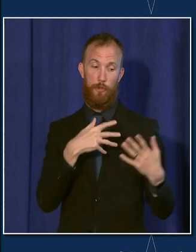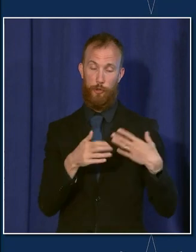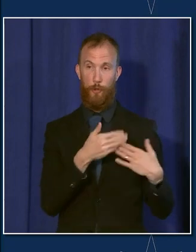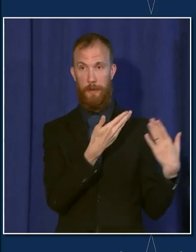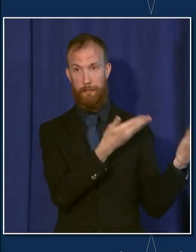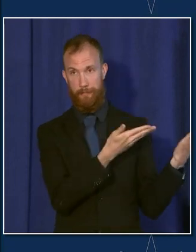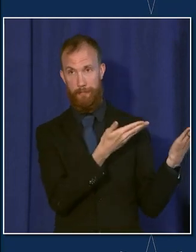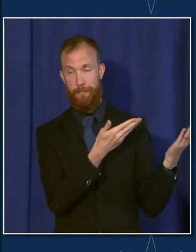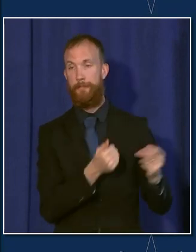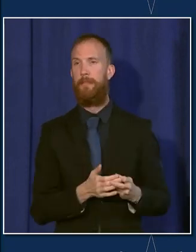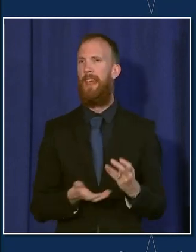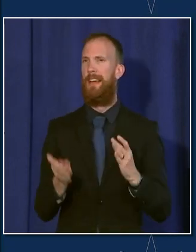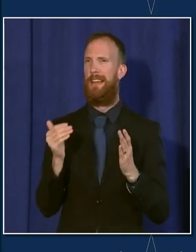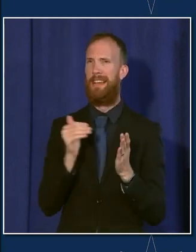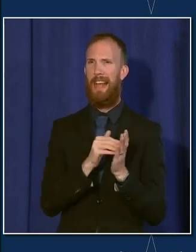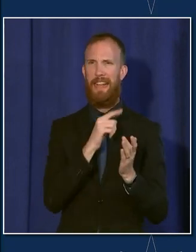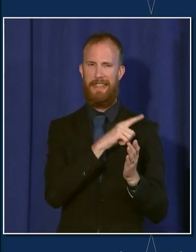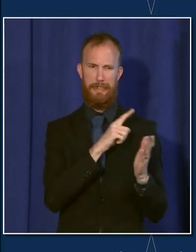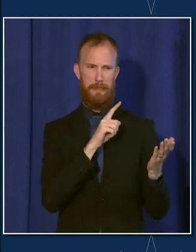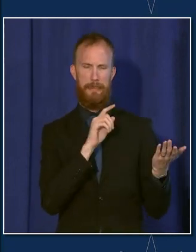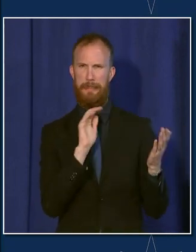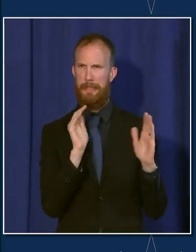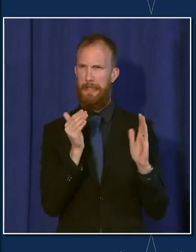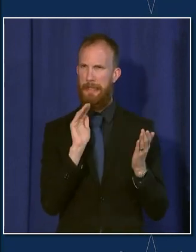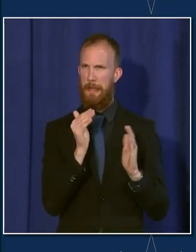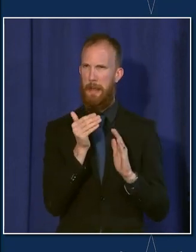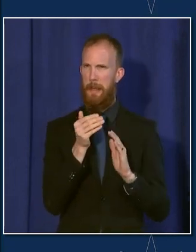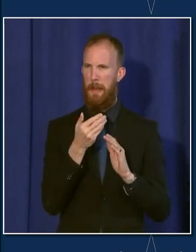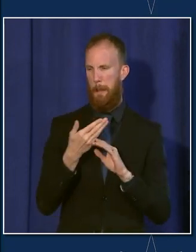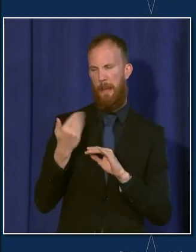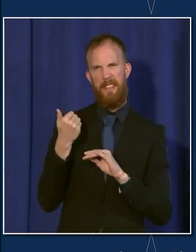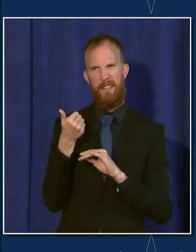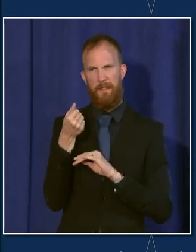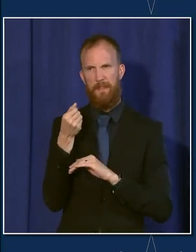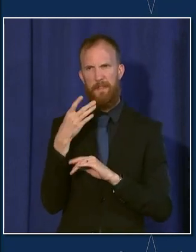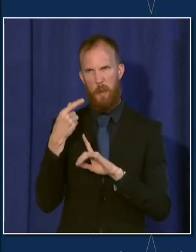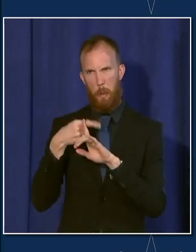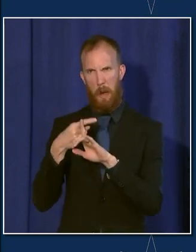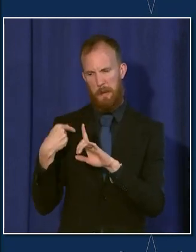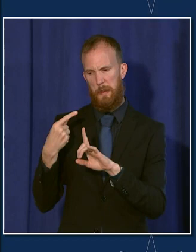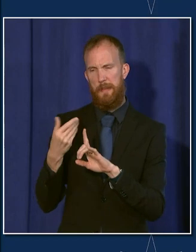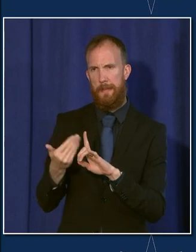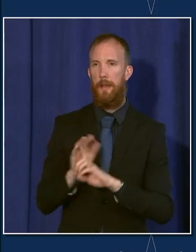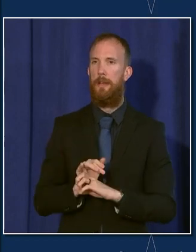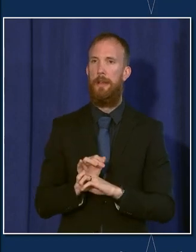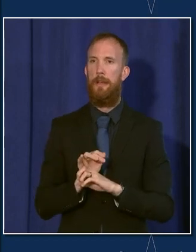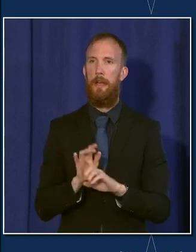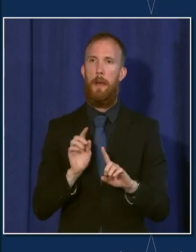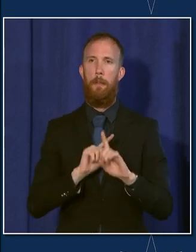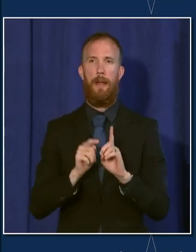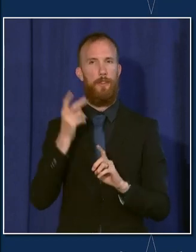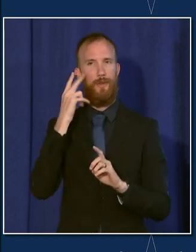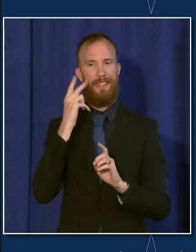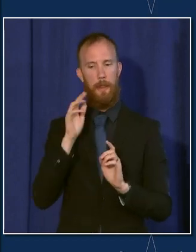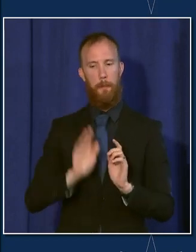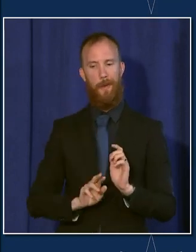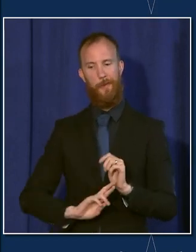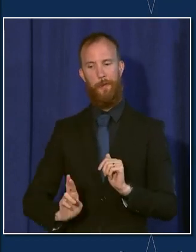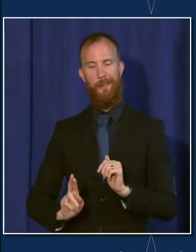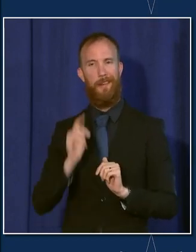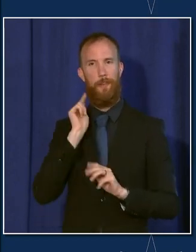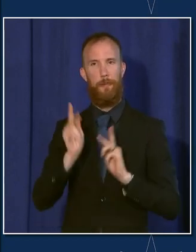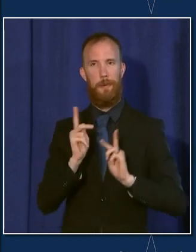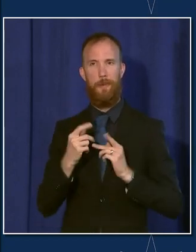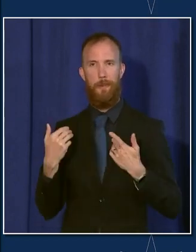again, this is going back over the last few months through the alpha surge to present. And then in comparison, if you look on the bottom right for fully